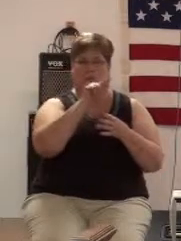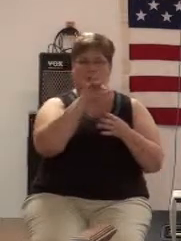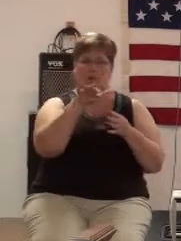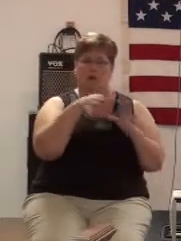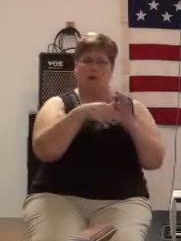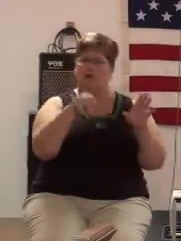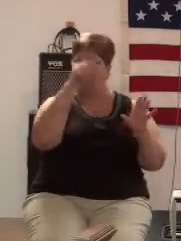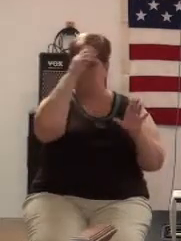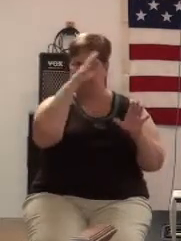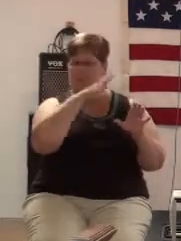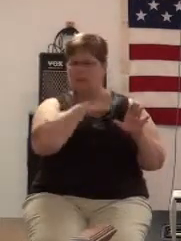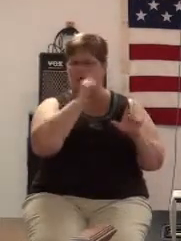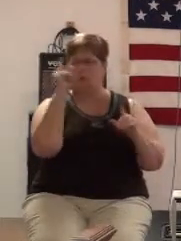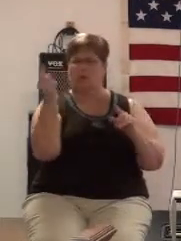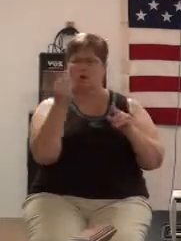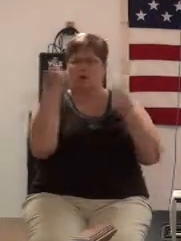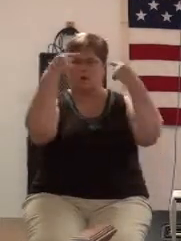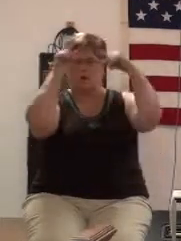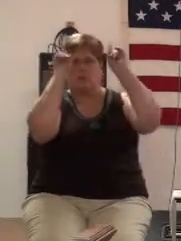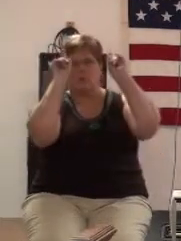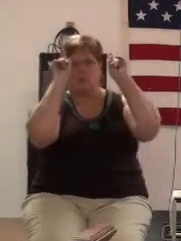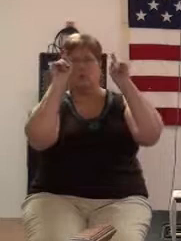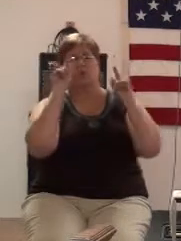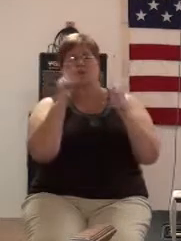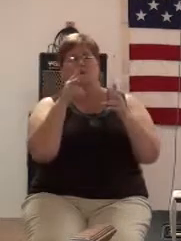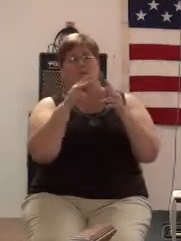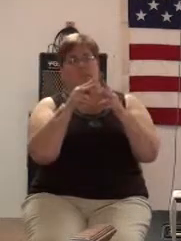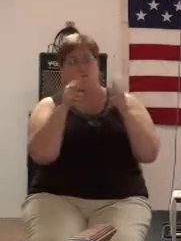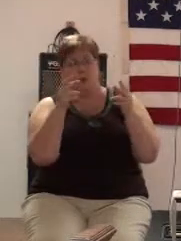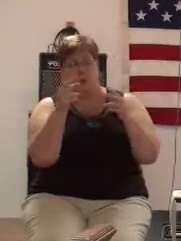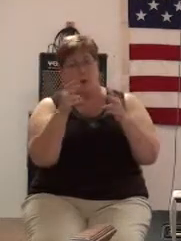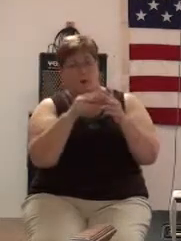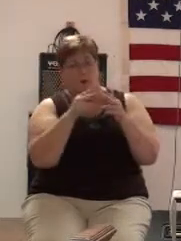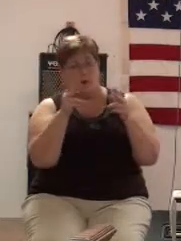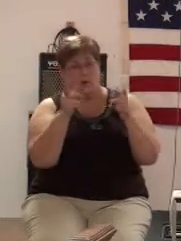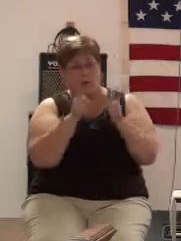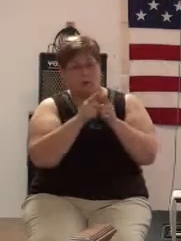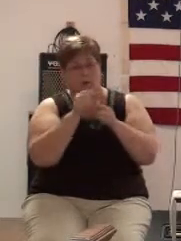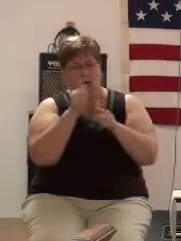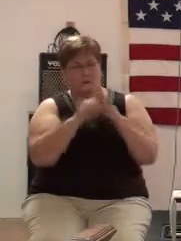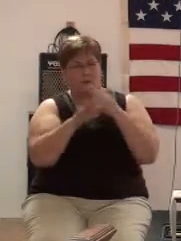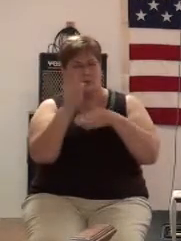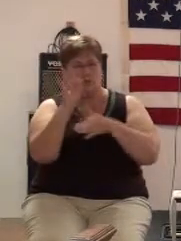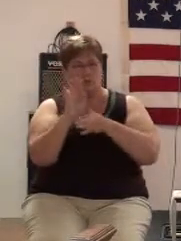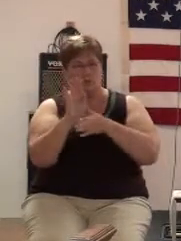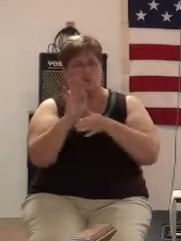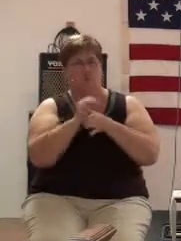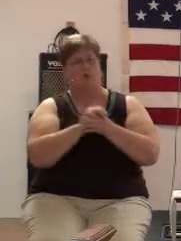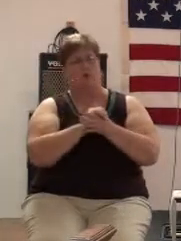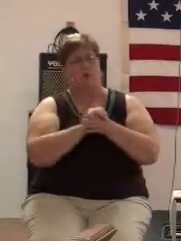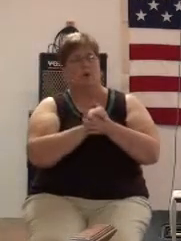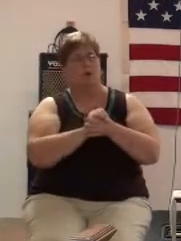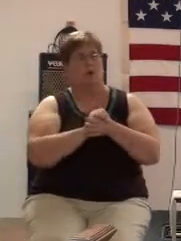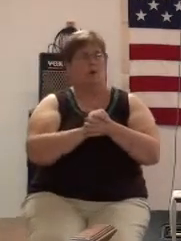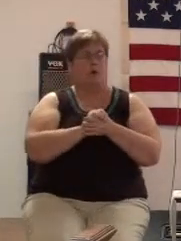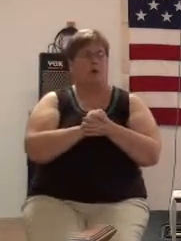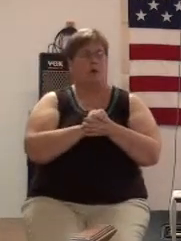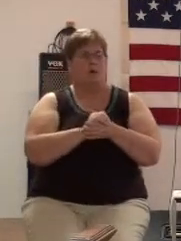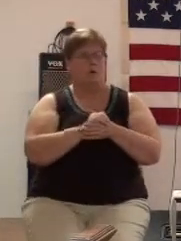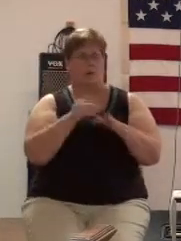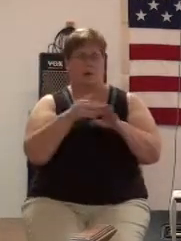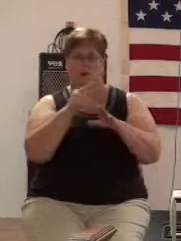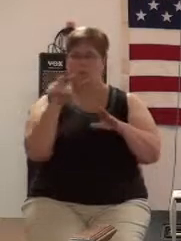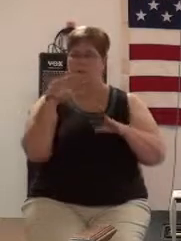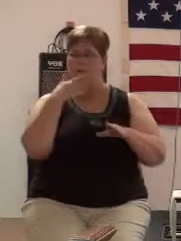You'll only accomplish very little under your stability because at the